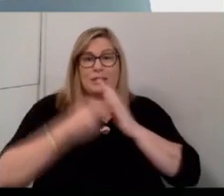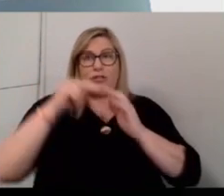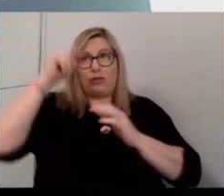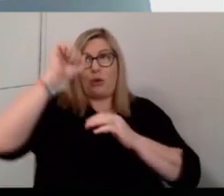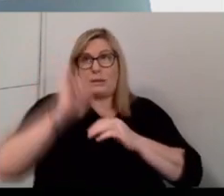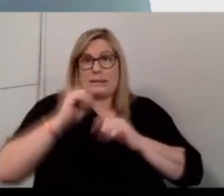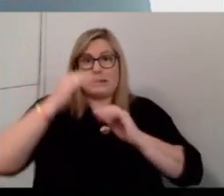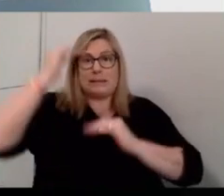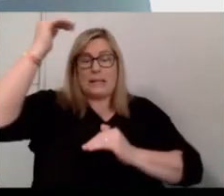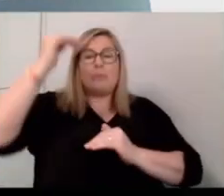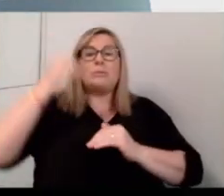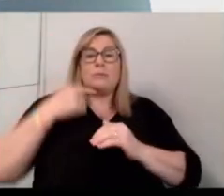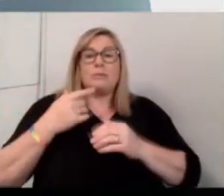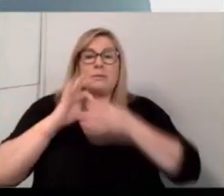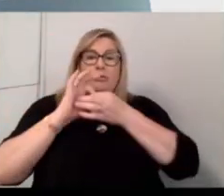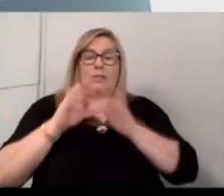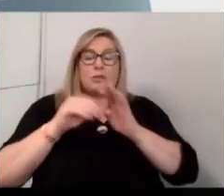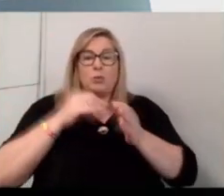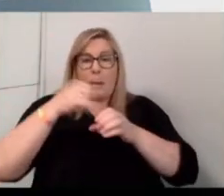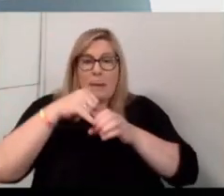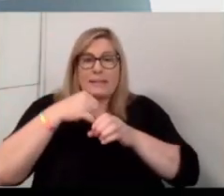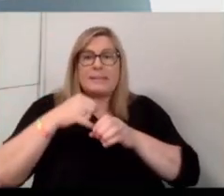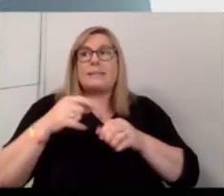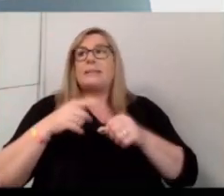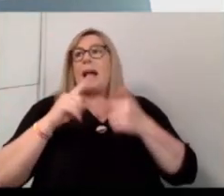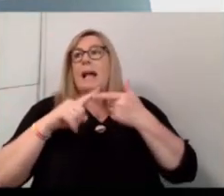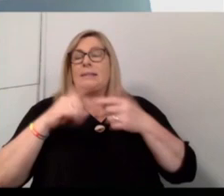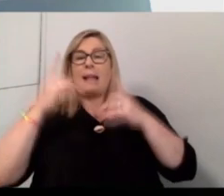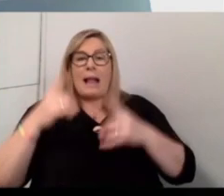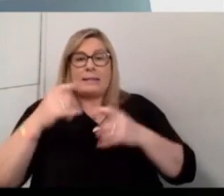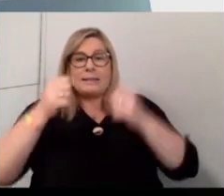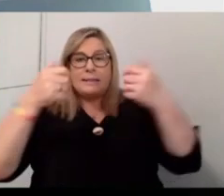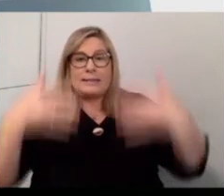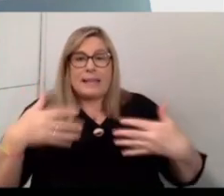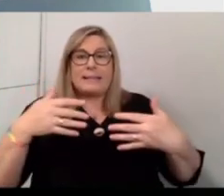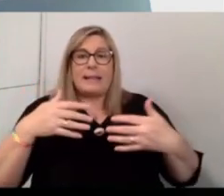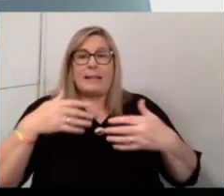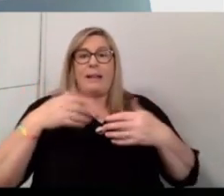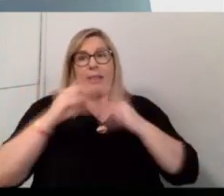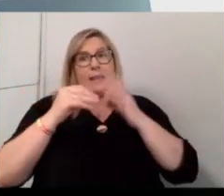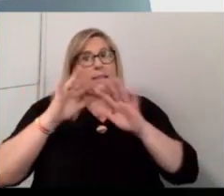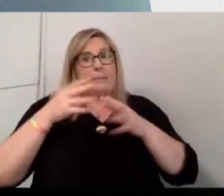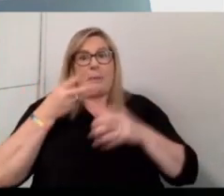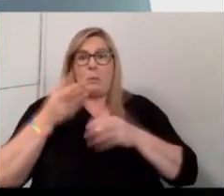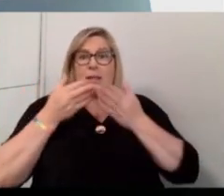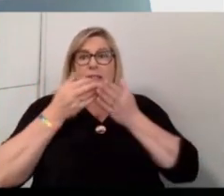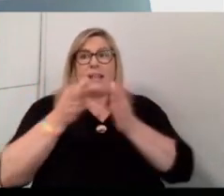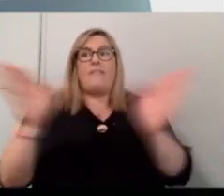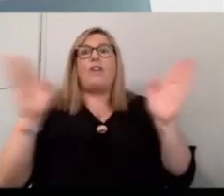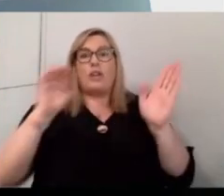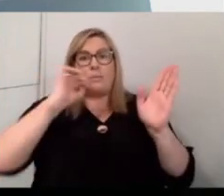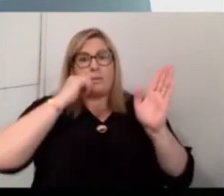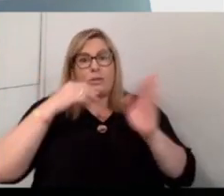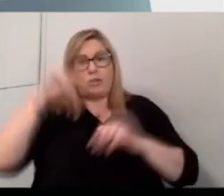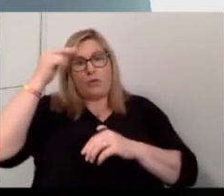to medicines and potentially health data as well, as things may diverge according to the Northern Ireland Protocol and